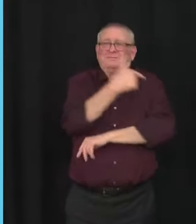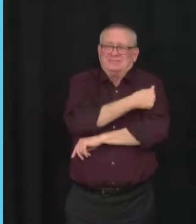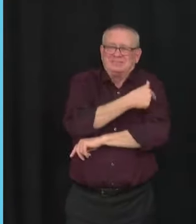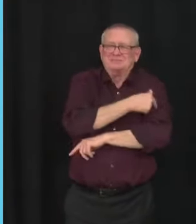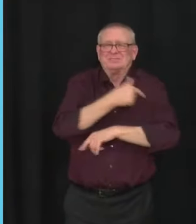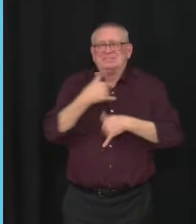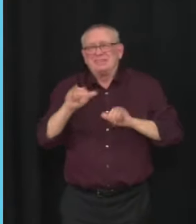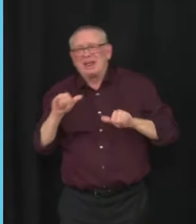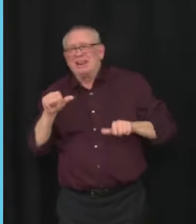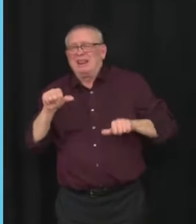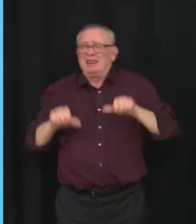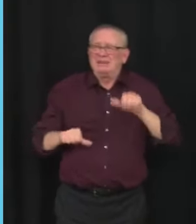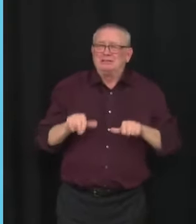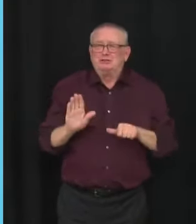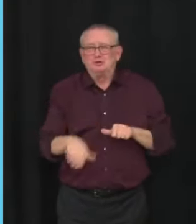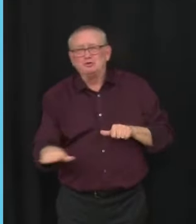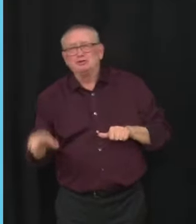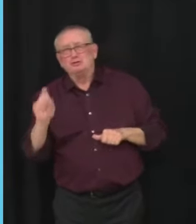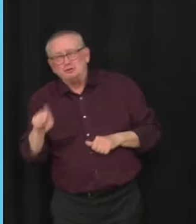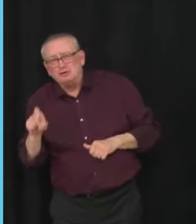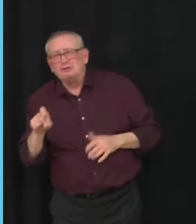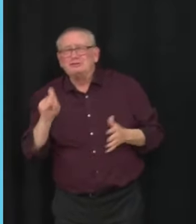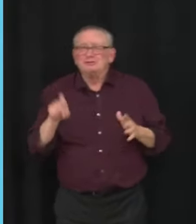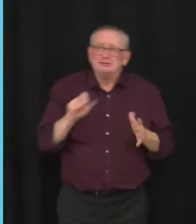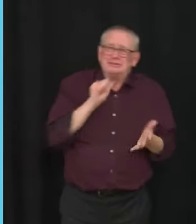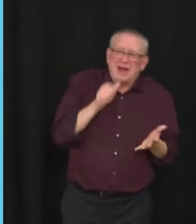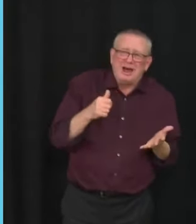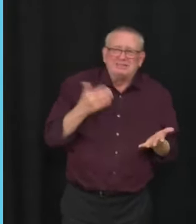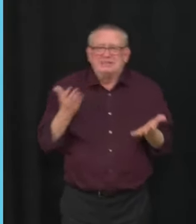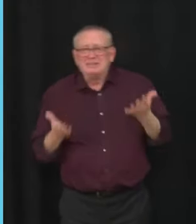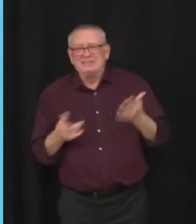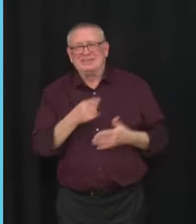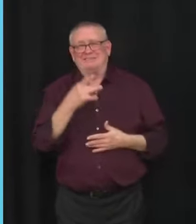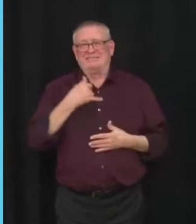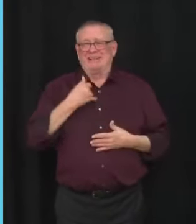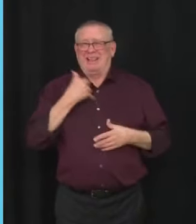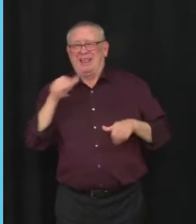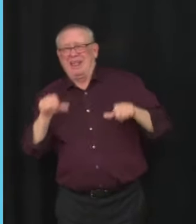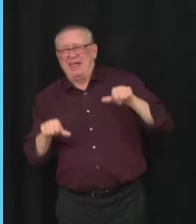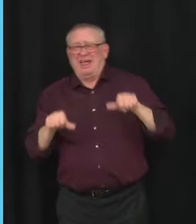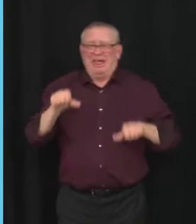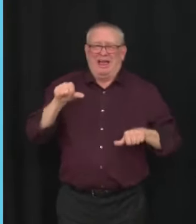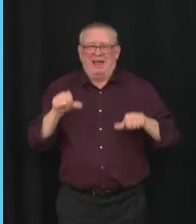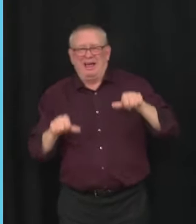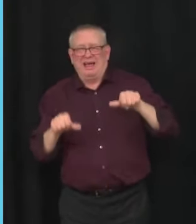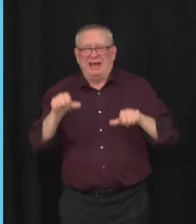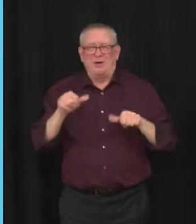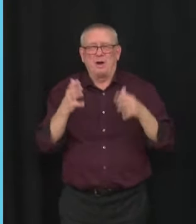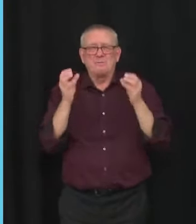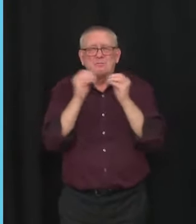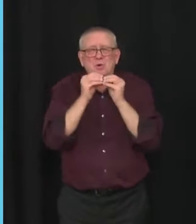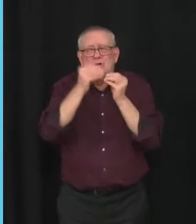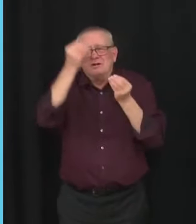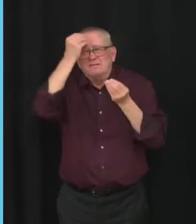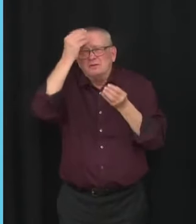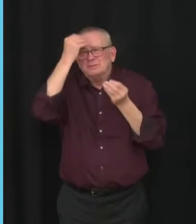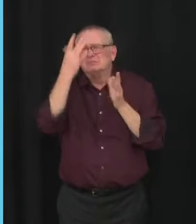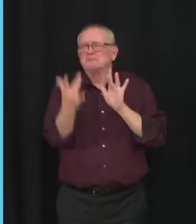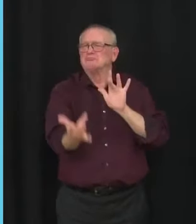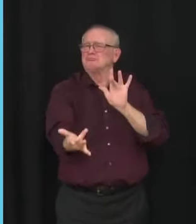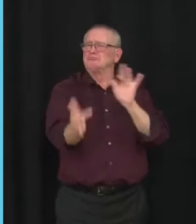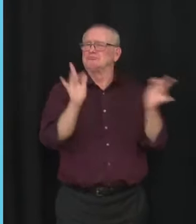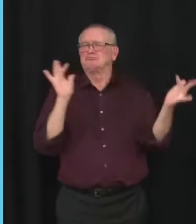choice for their young ones. So if you are unsure, hesitant, or you'd like more information, please reach out and speak to a